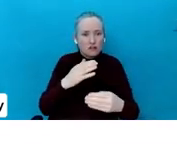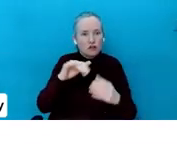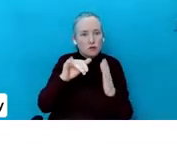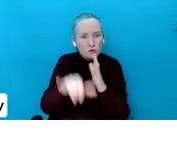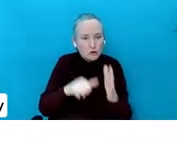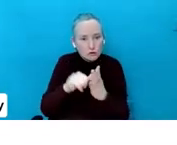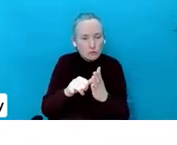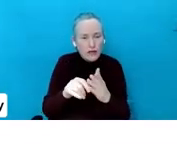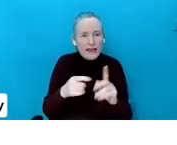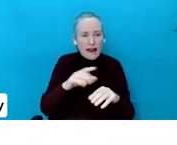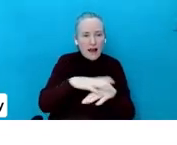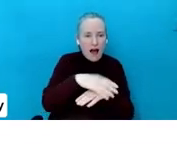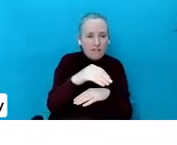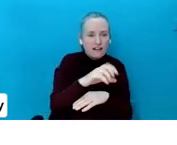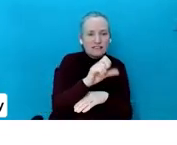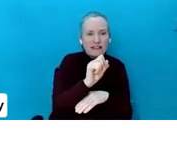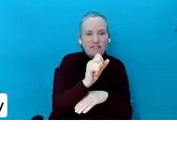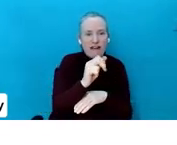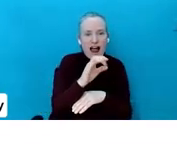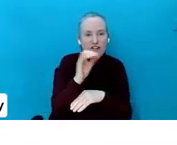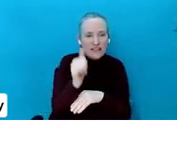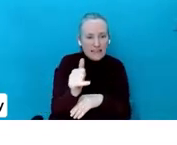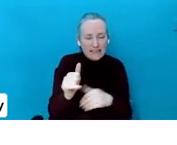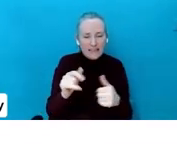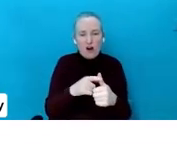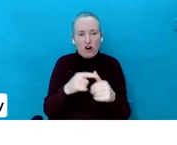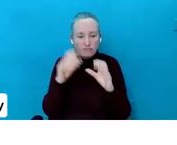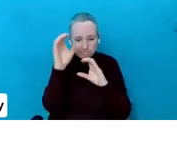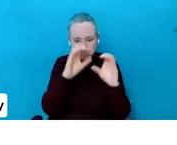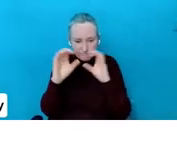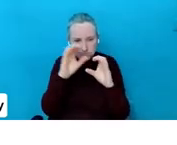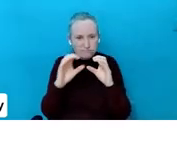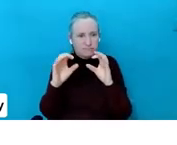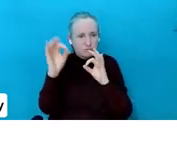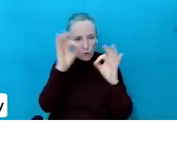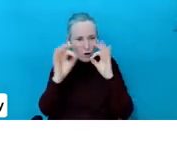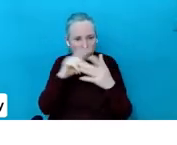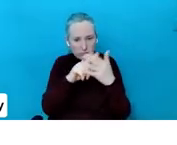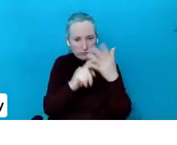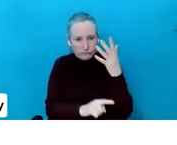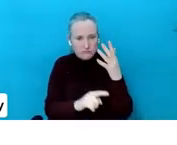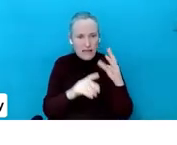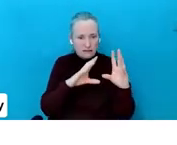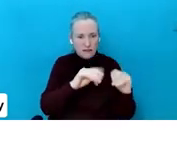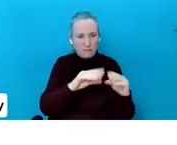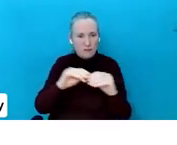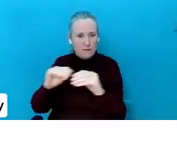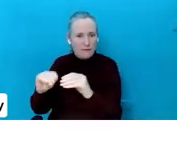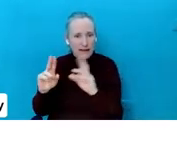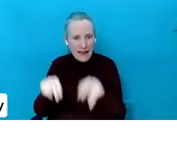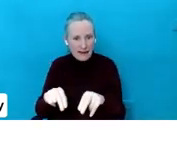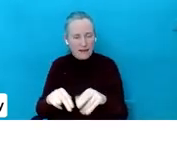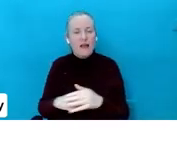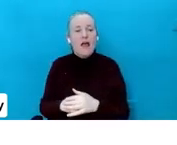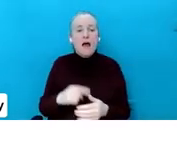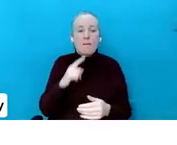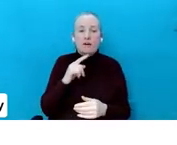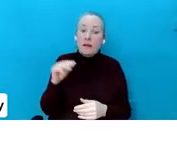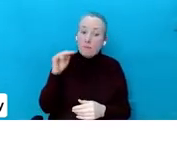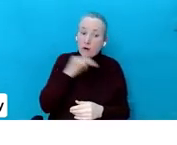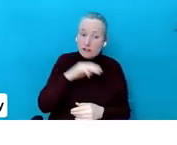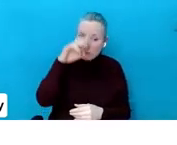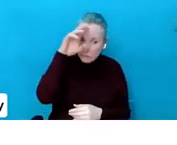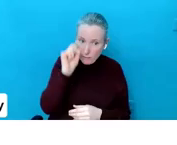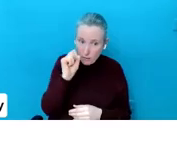the search engine so they can't go in that way. You know, everything gets shut down. It sounds cruel, but it's important to remember